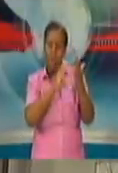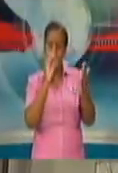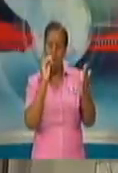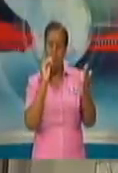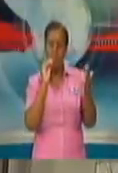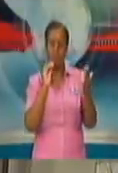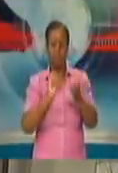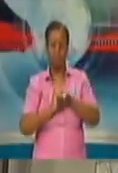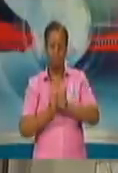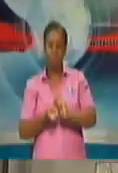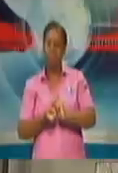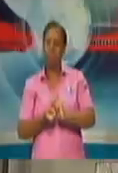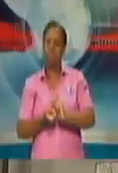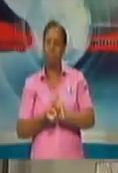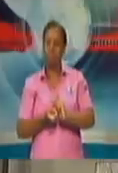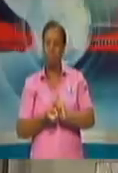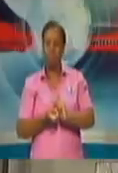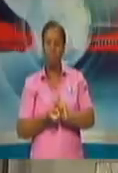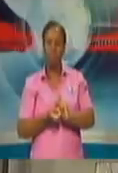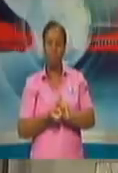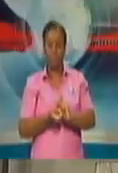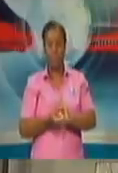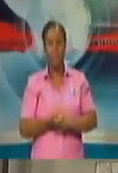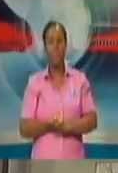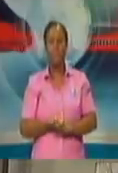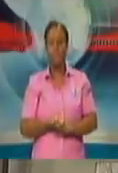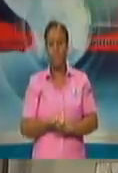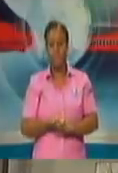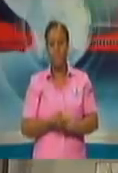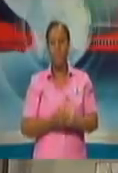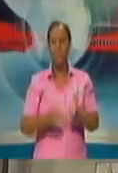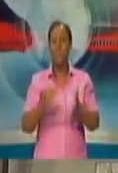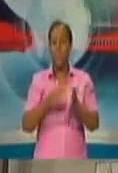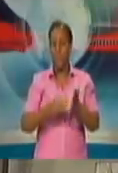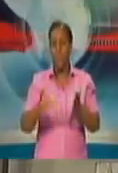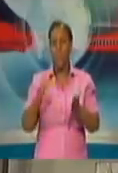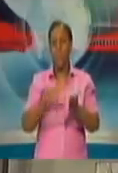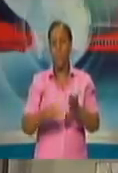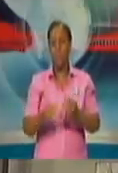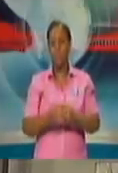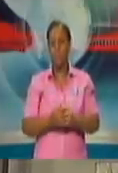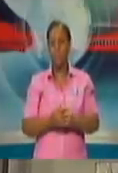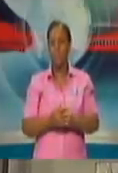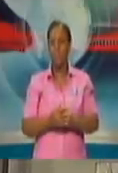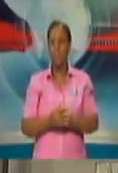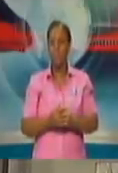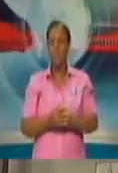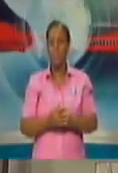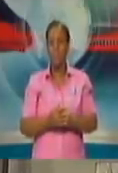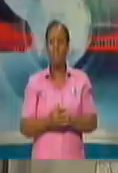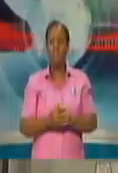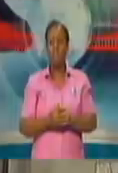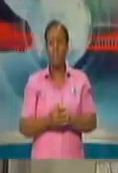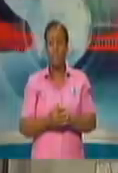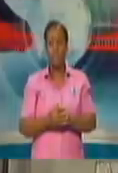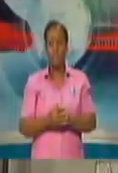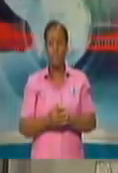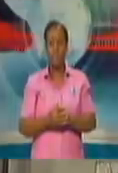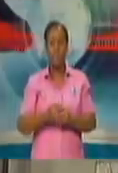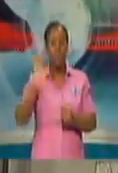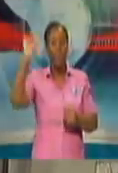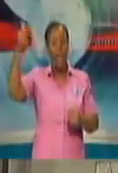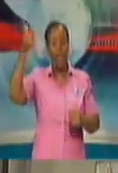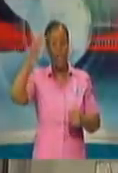virus and we are now adopting public health measures to stop the spread of the virus as we